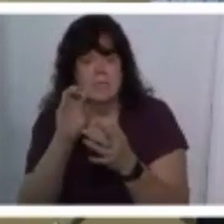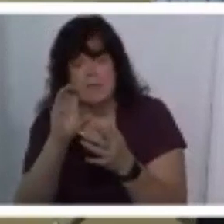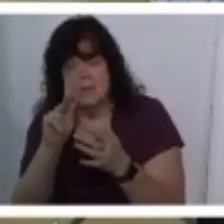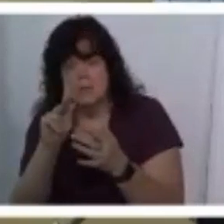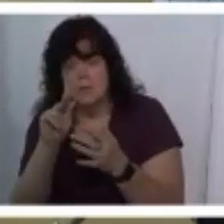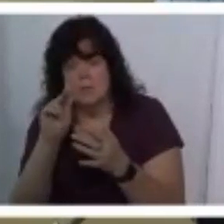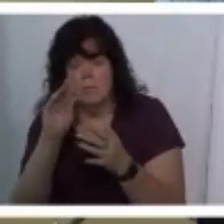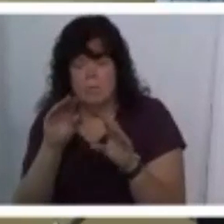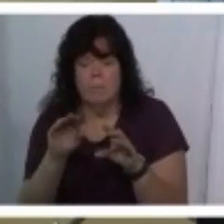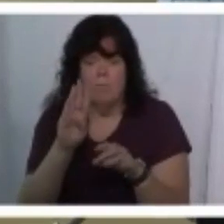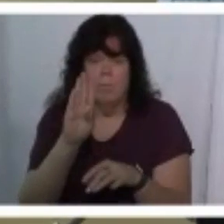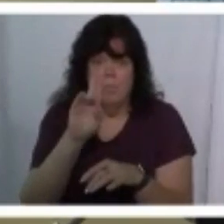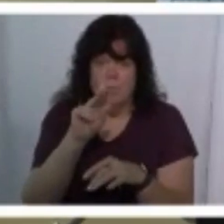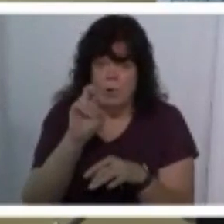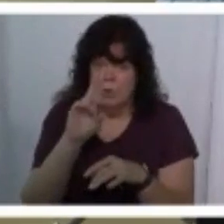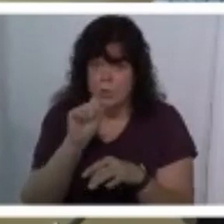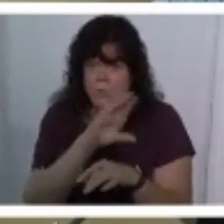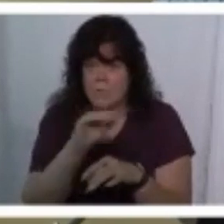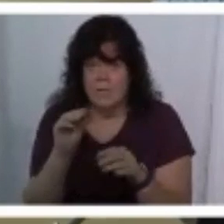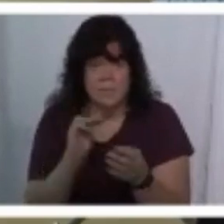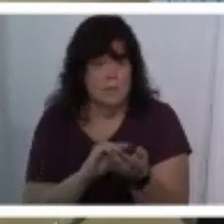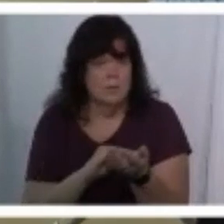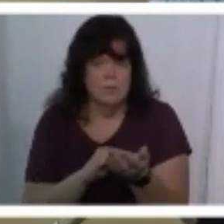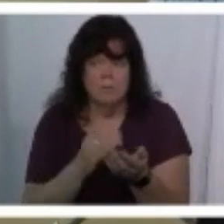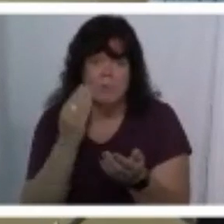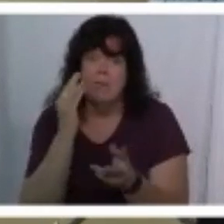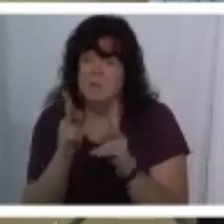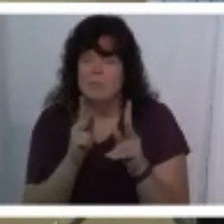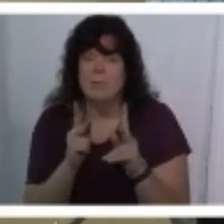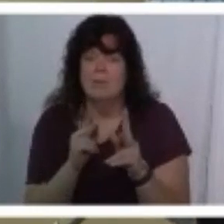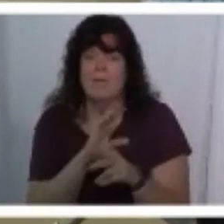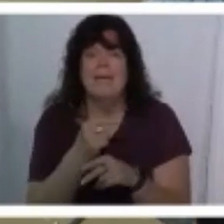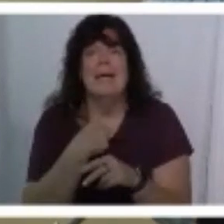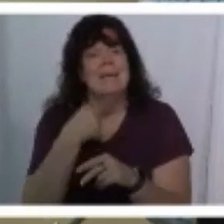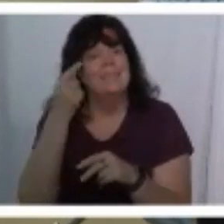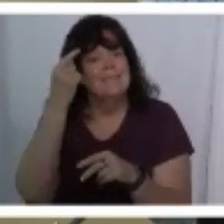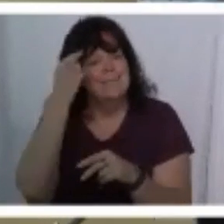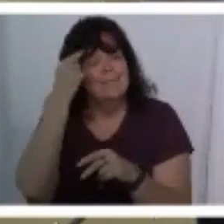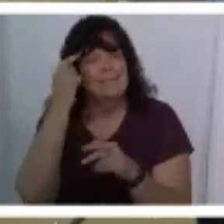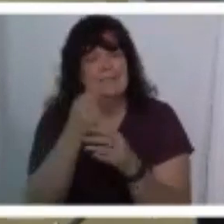doctors um we know those people and i think